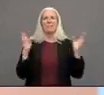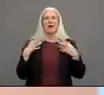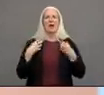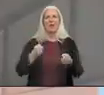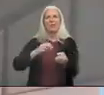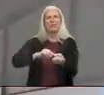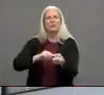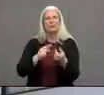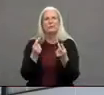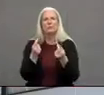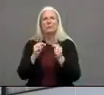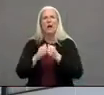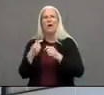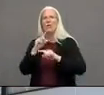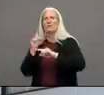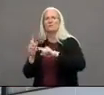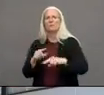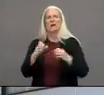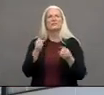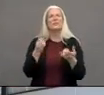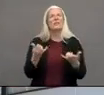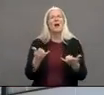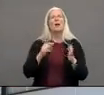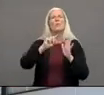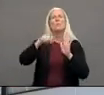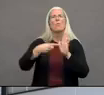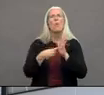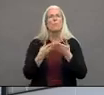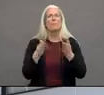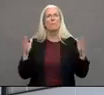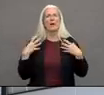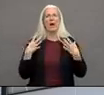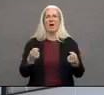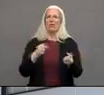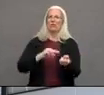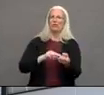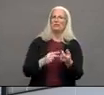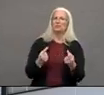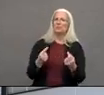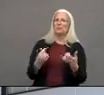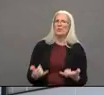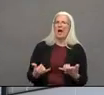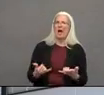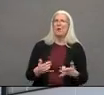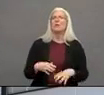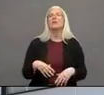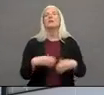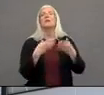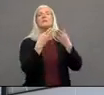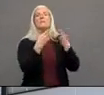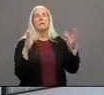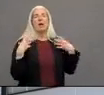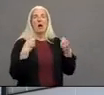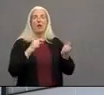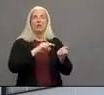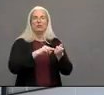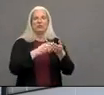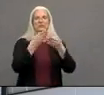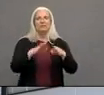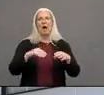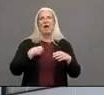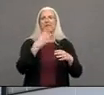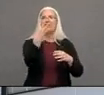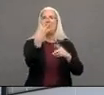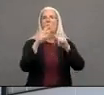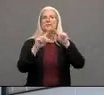within the response now okay so the public health nurses are split into four groups the first one of the groups is a